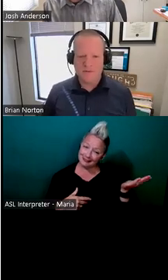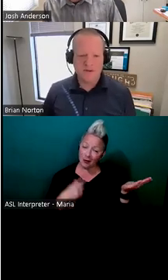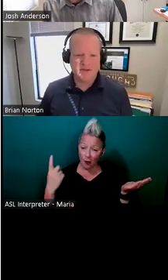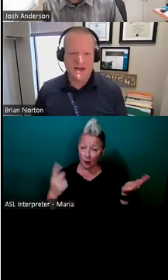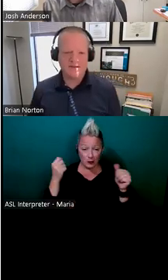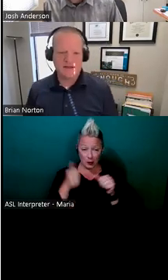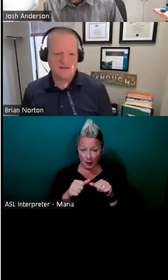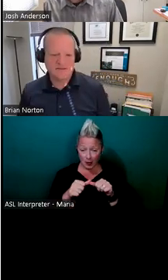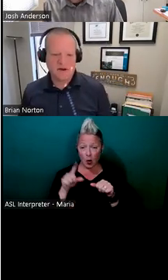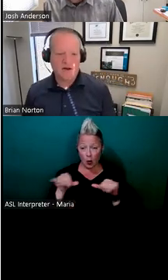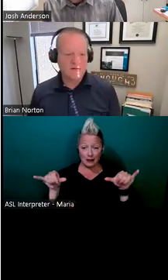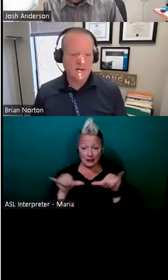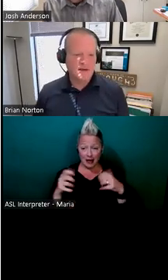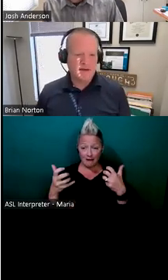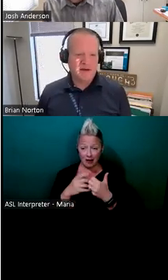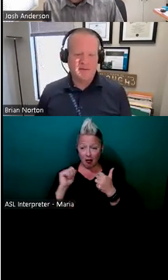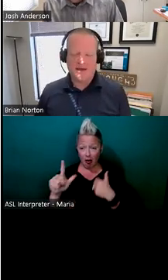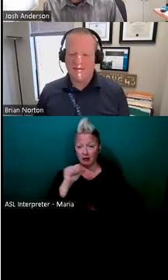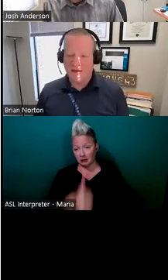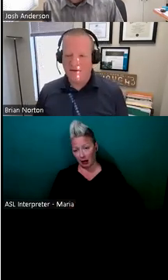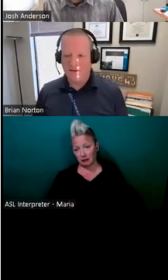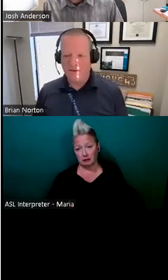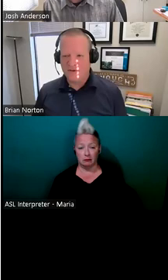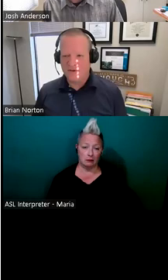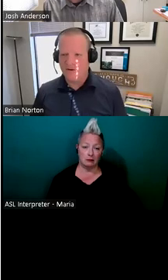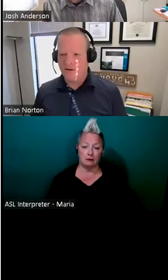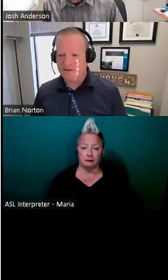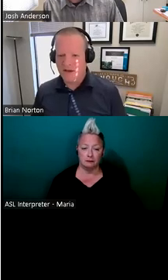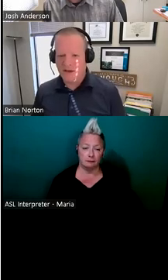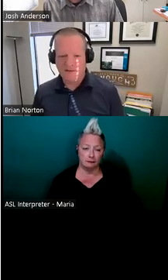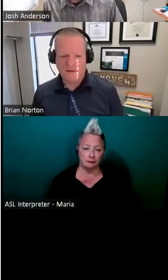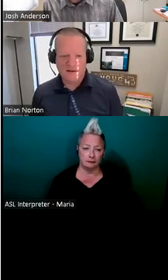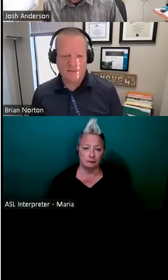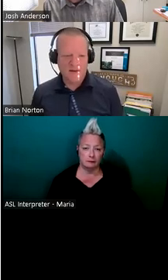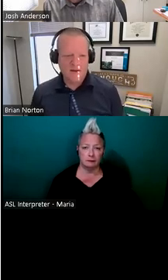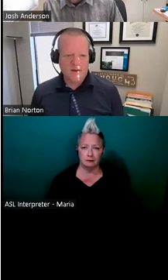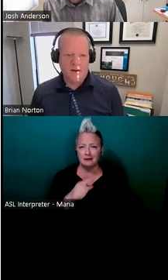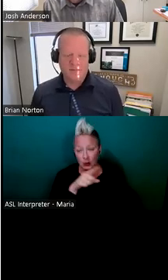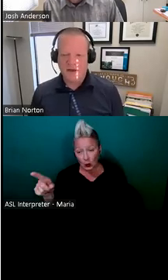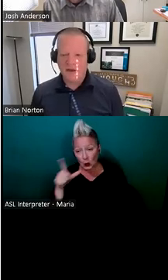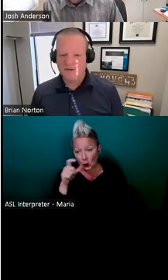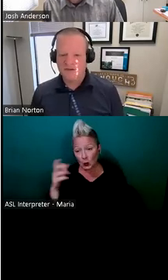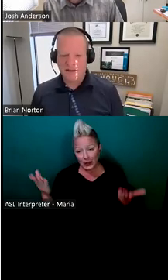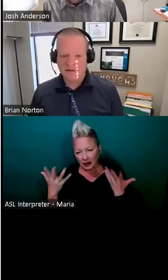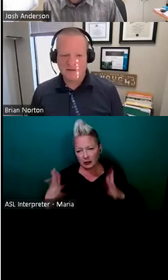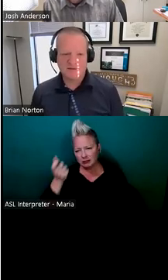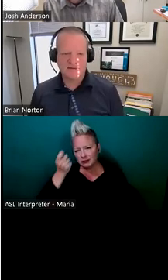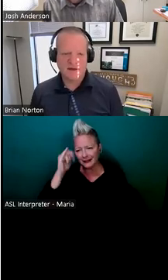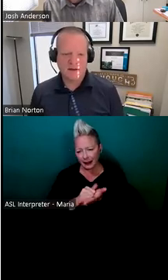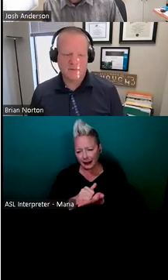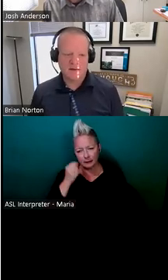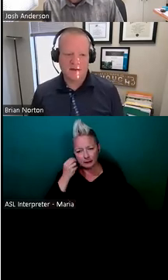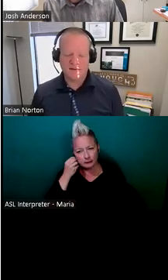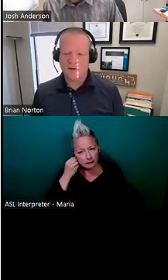one size doesn't fit all. Um, I think who's on our call today, um, probably understands this,